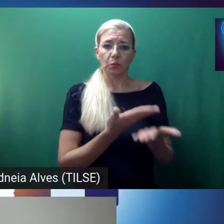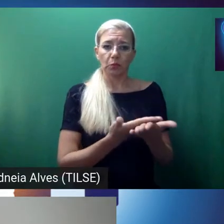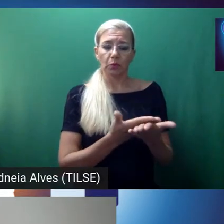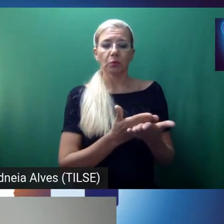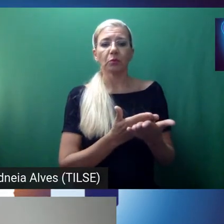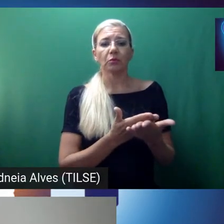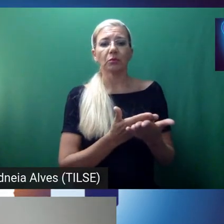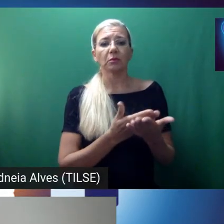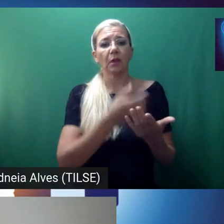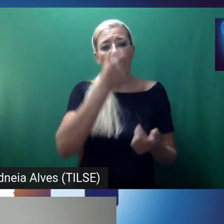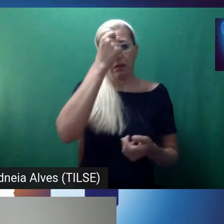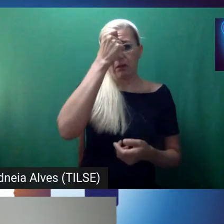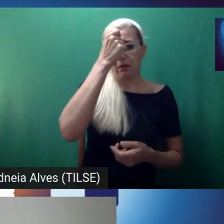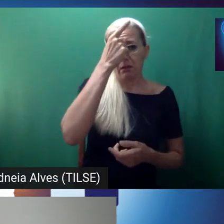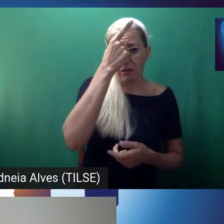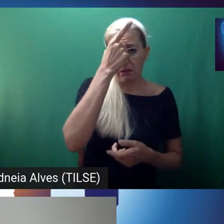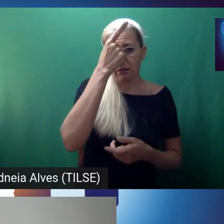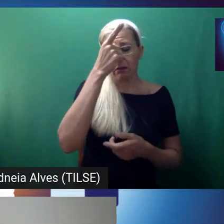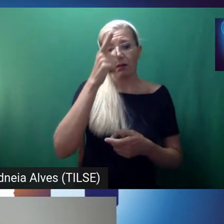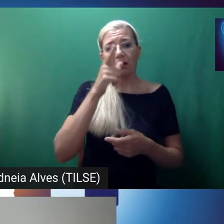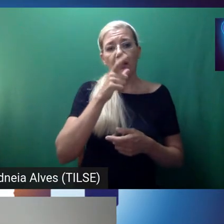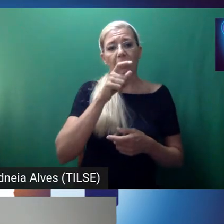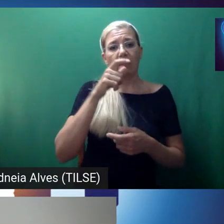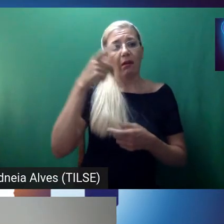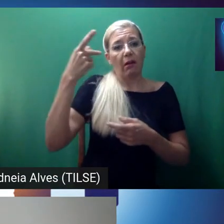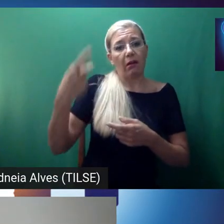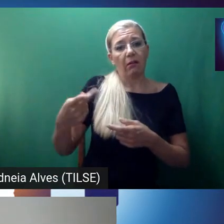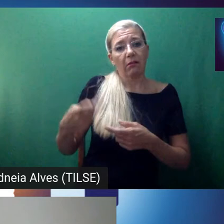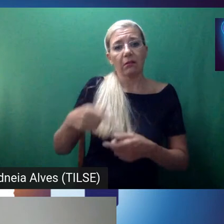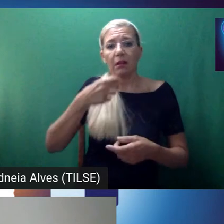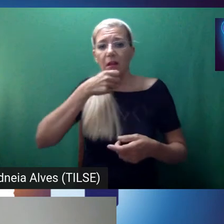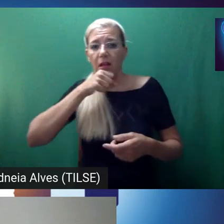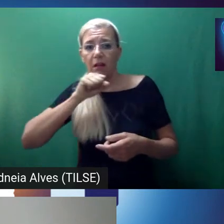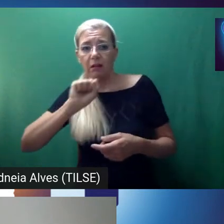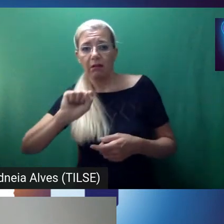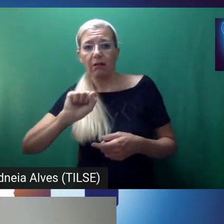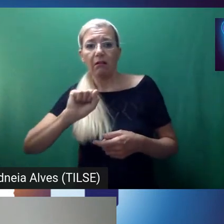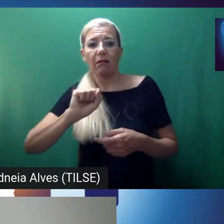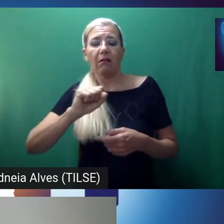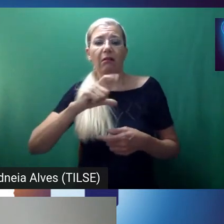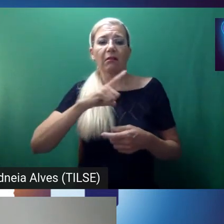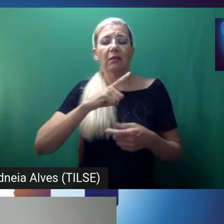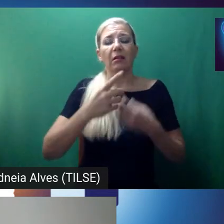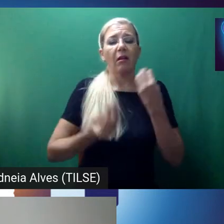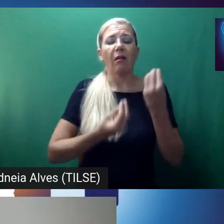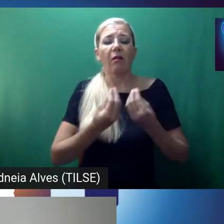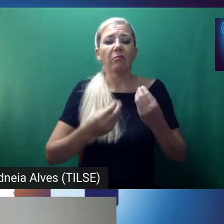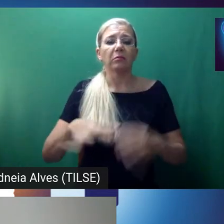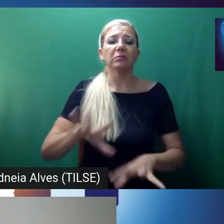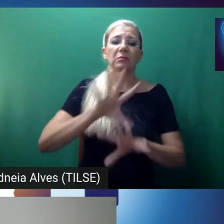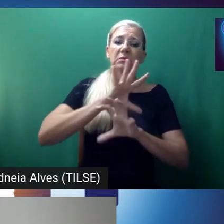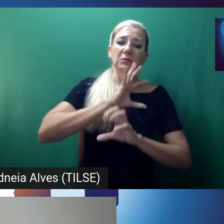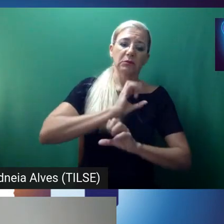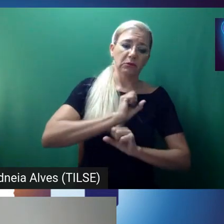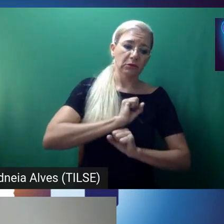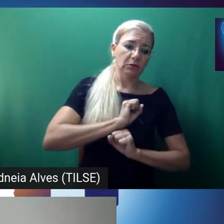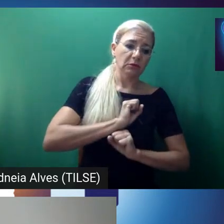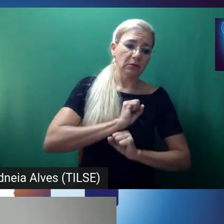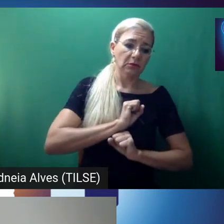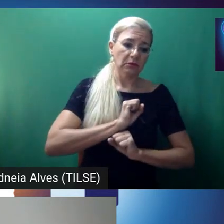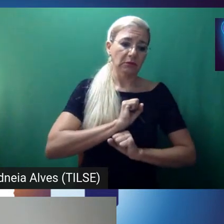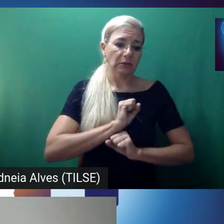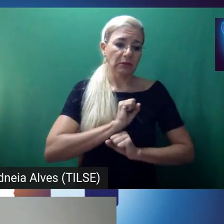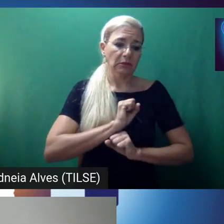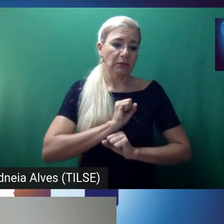ideas. Because they've got a goal. They have things that they'd like to achieve. And we should be